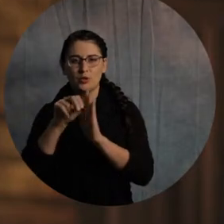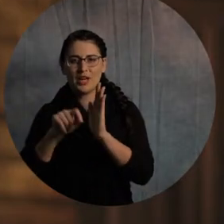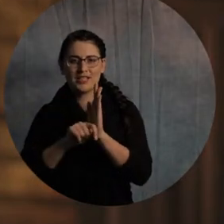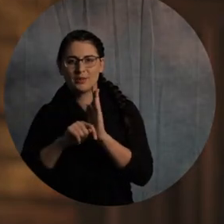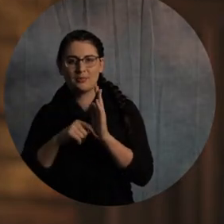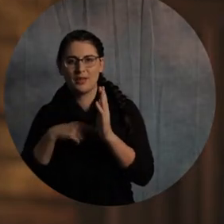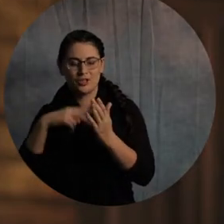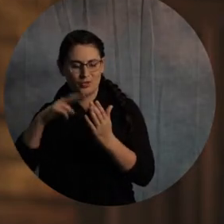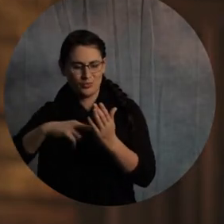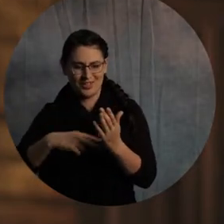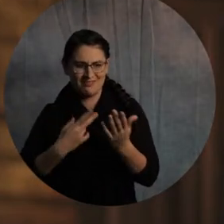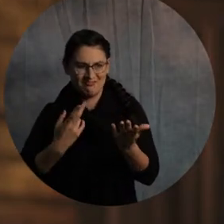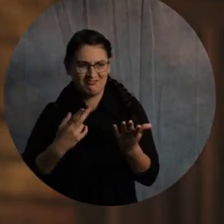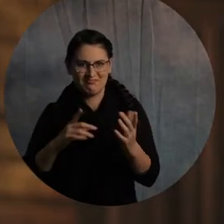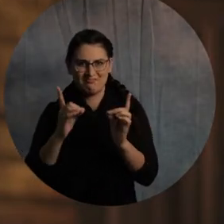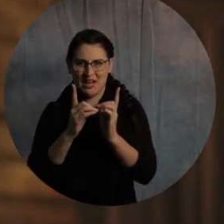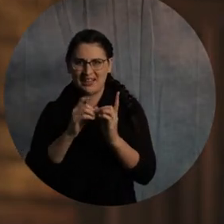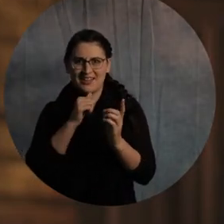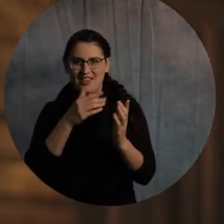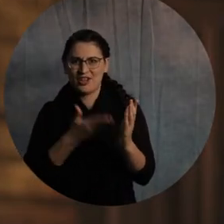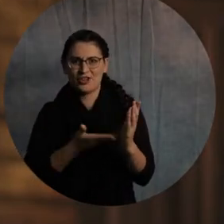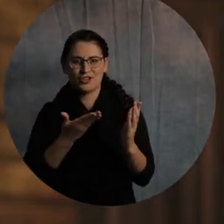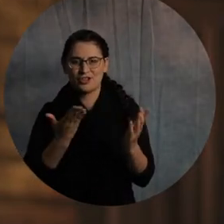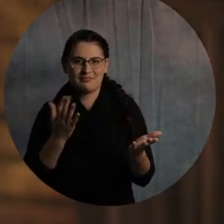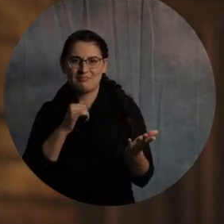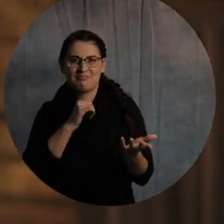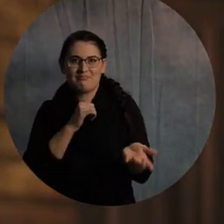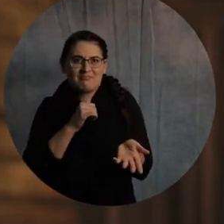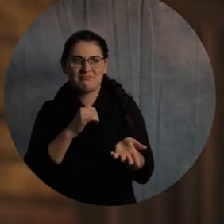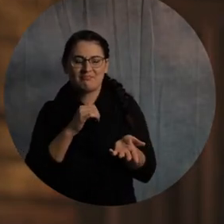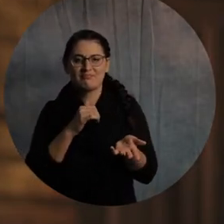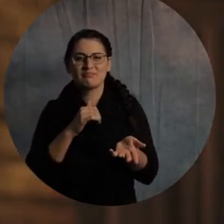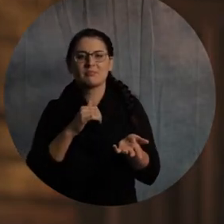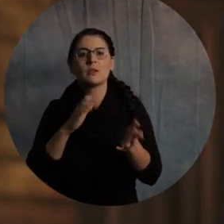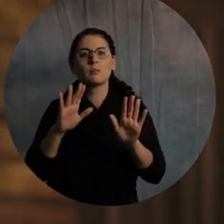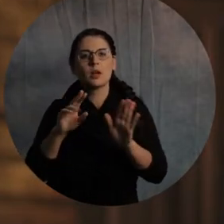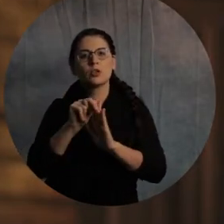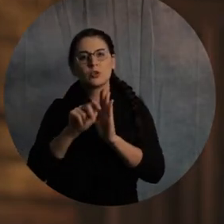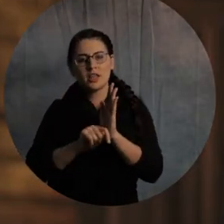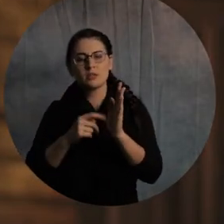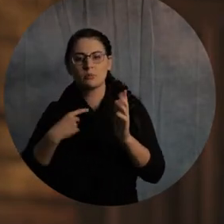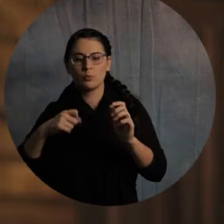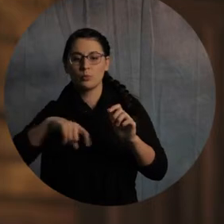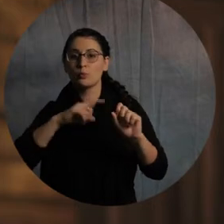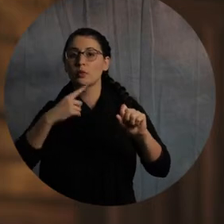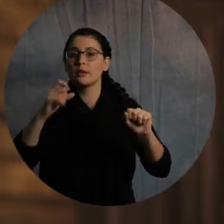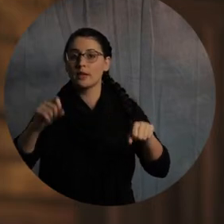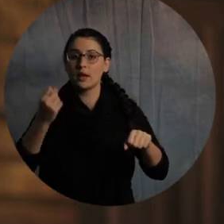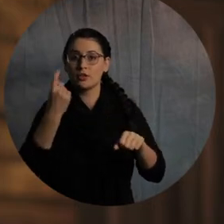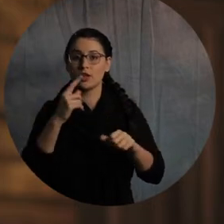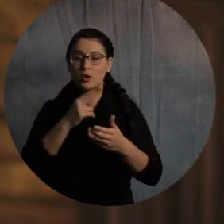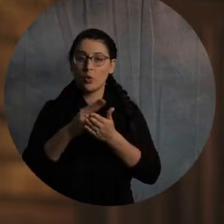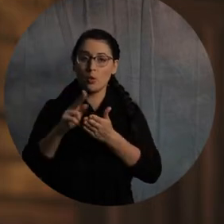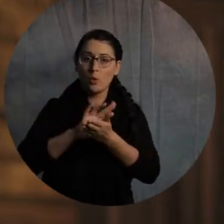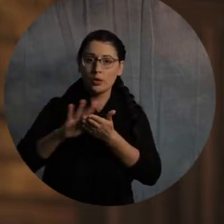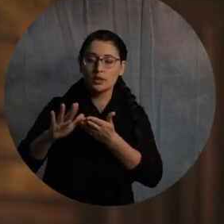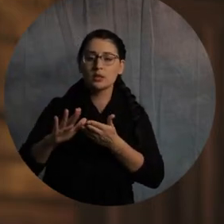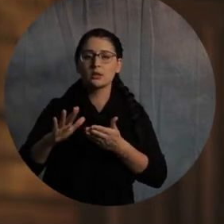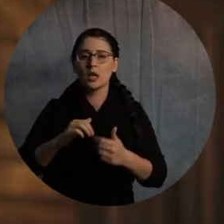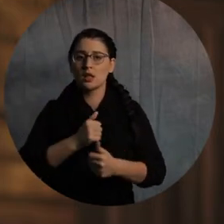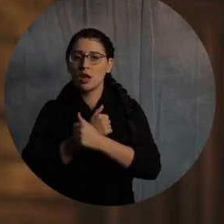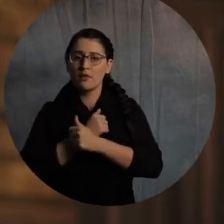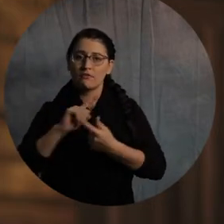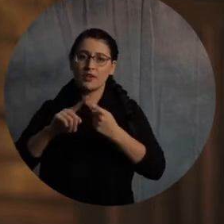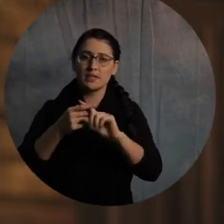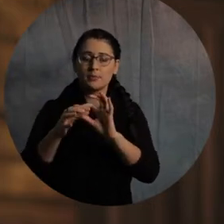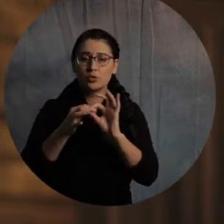exist in the first century as we know it. But we can look at the New Testament and understand holiness and love. We can understand friendship and unity.